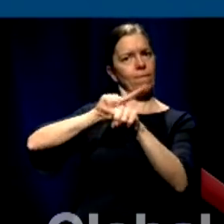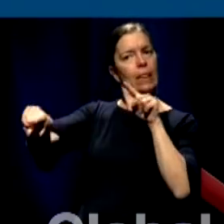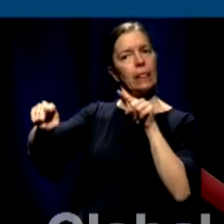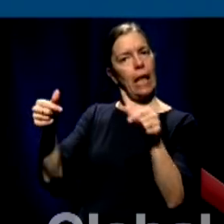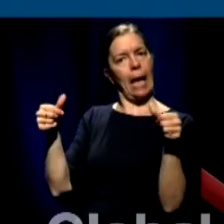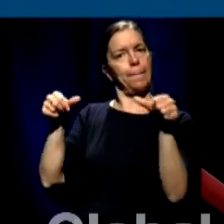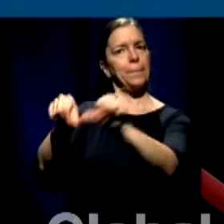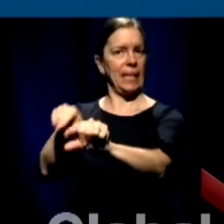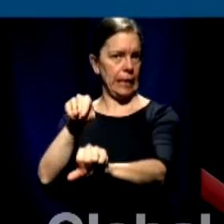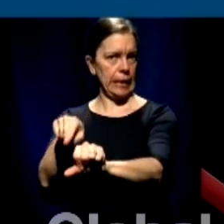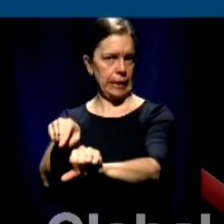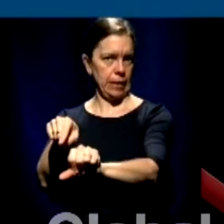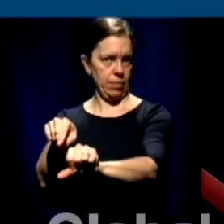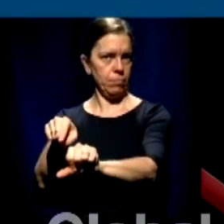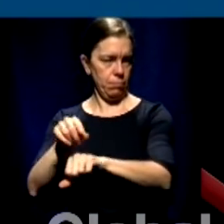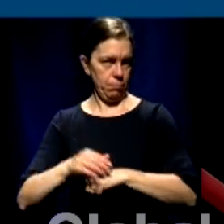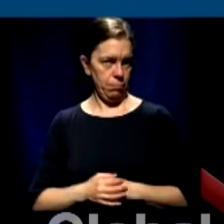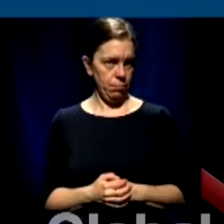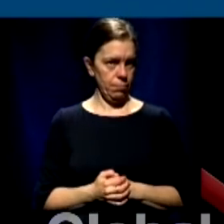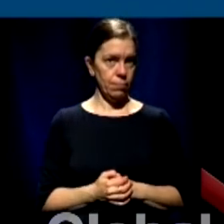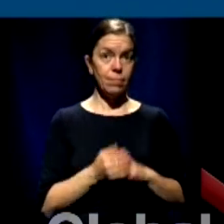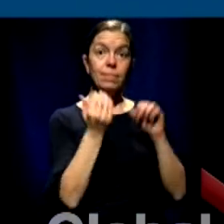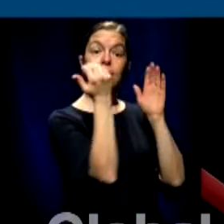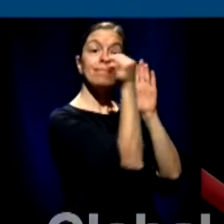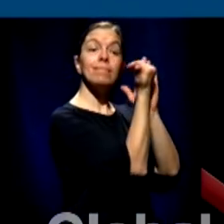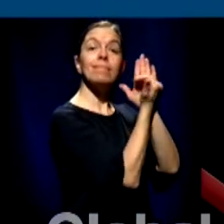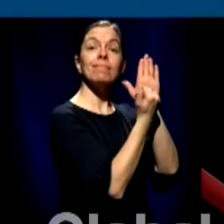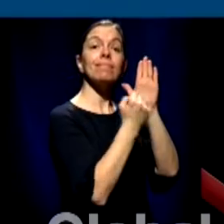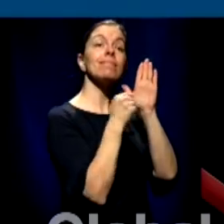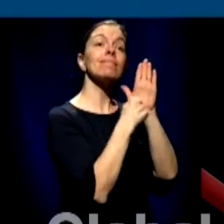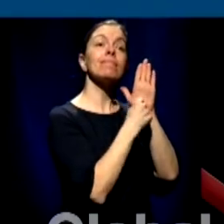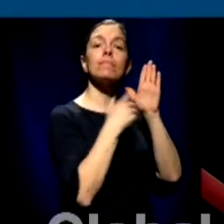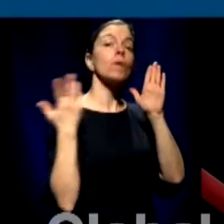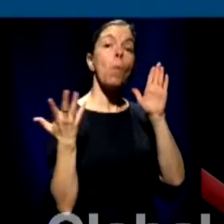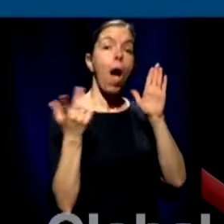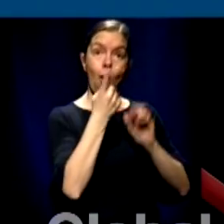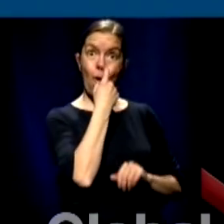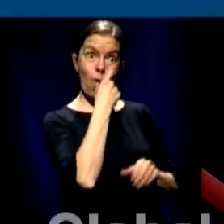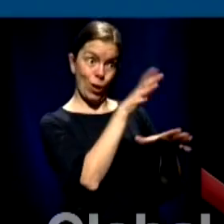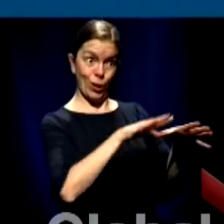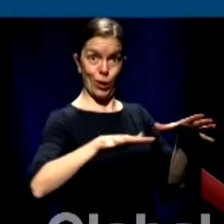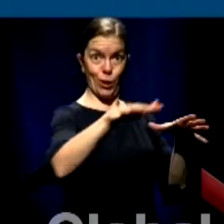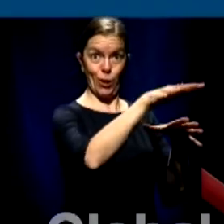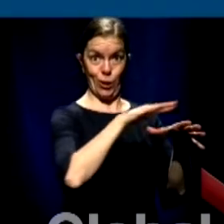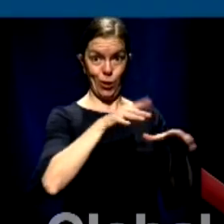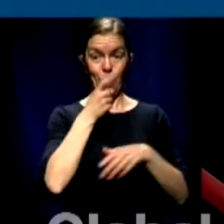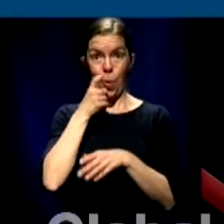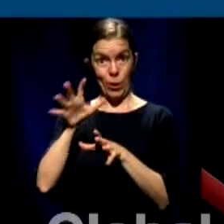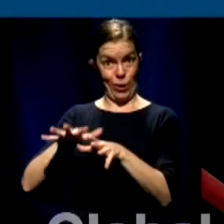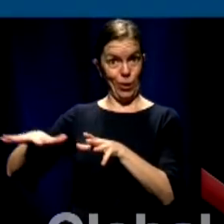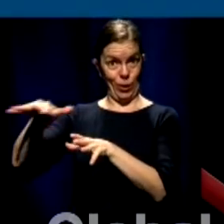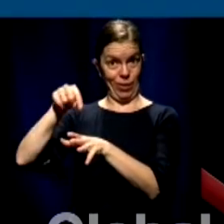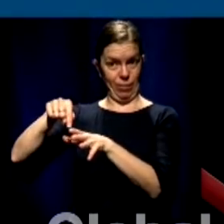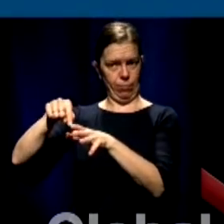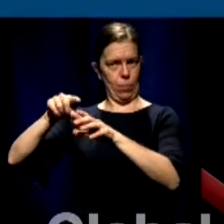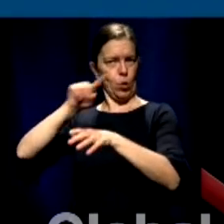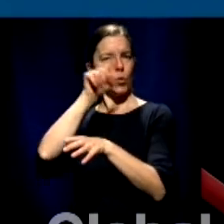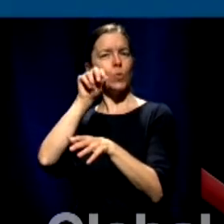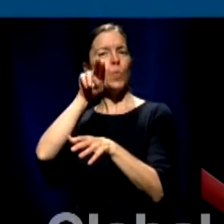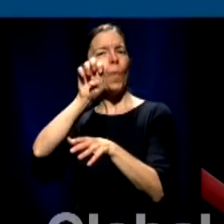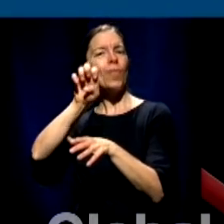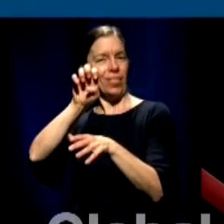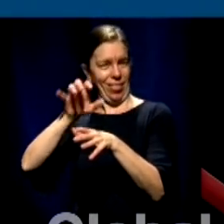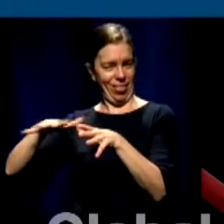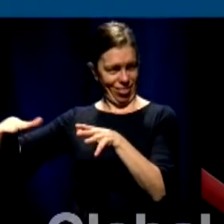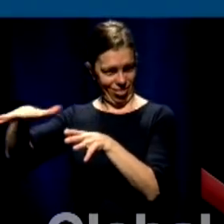and restrictions in red zones and orange zones public health is telling